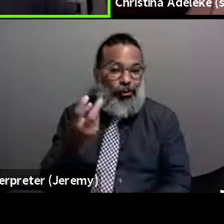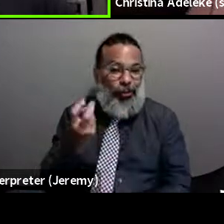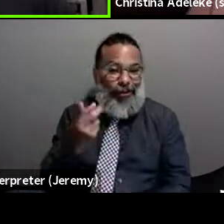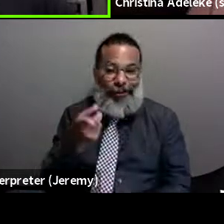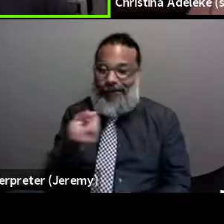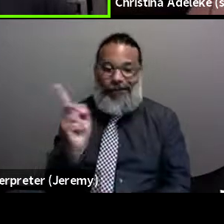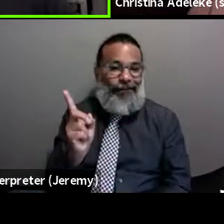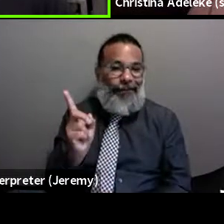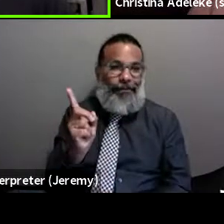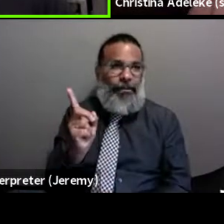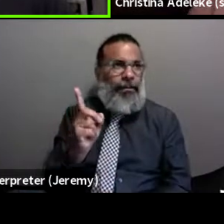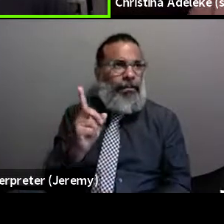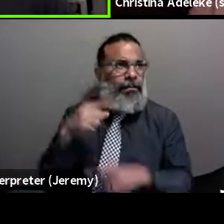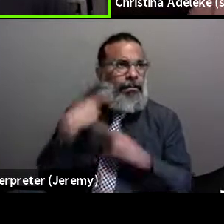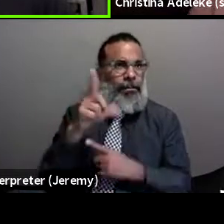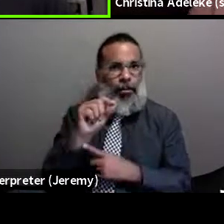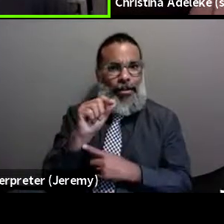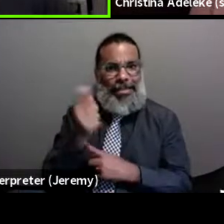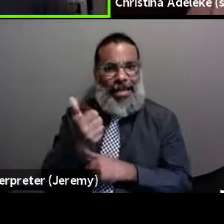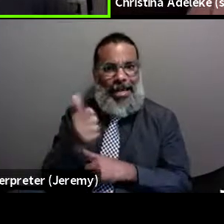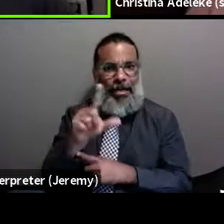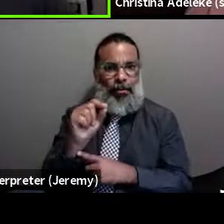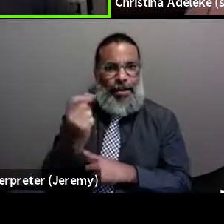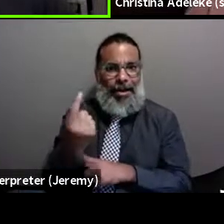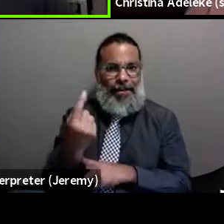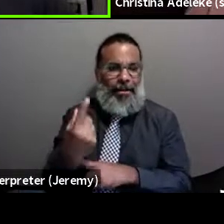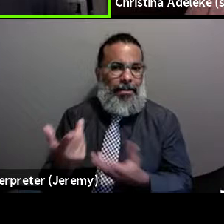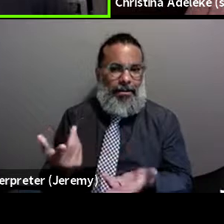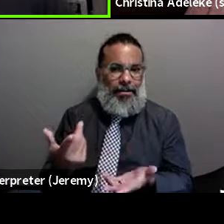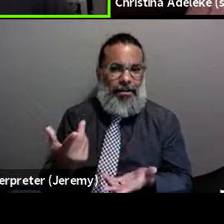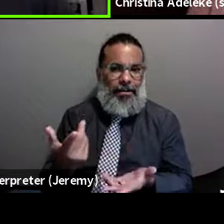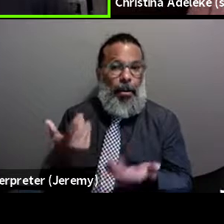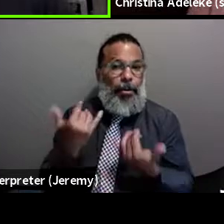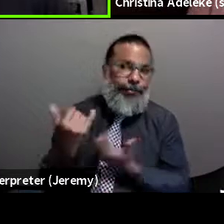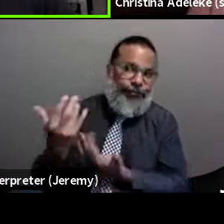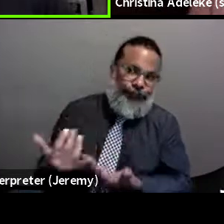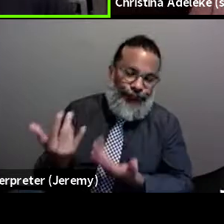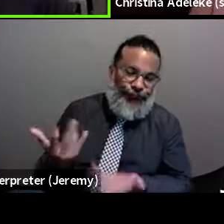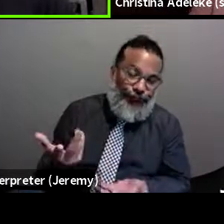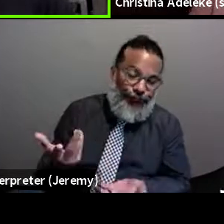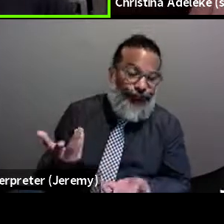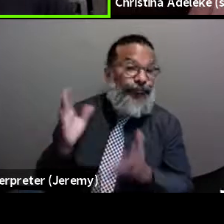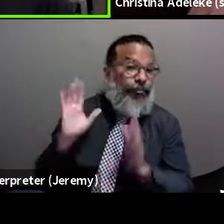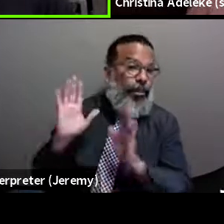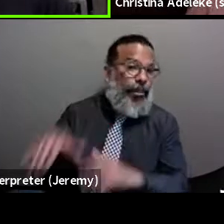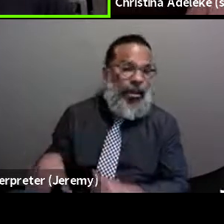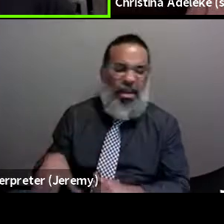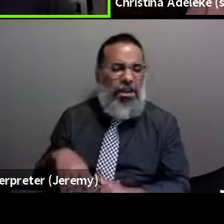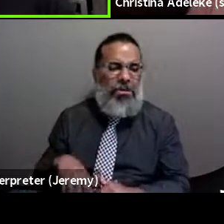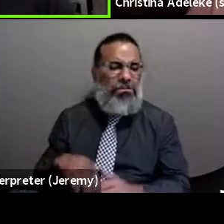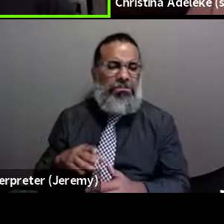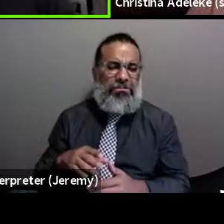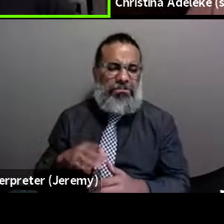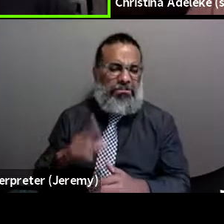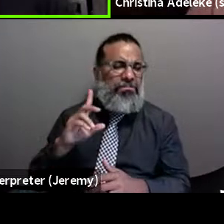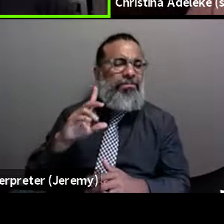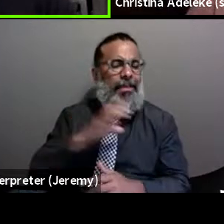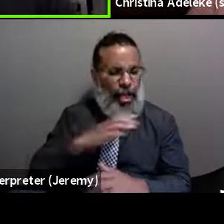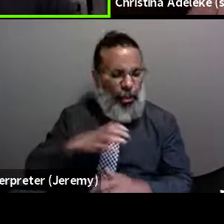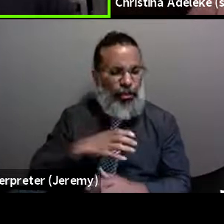it been, what, since 2010, 2011? We're still waiting. In complete,